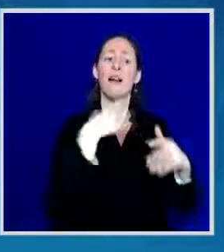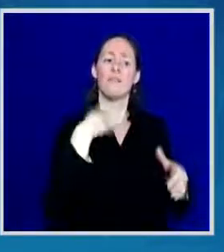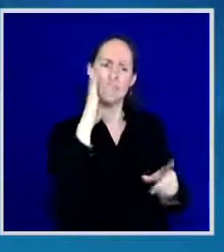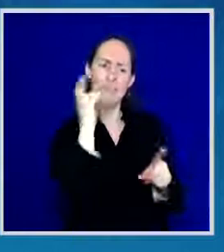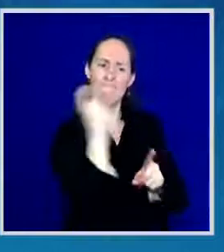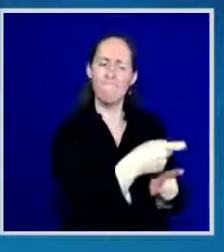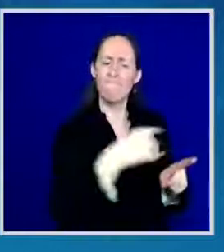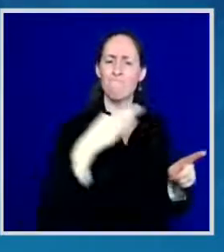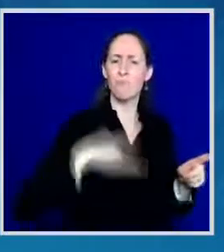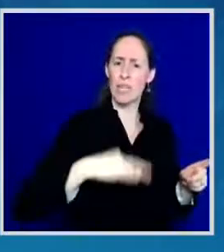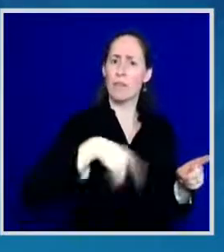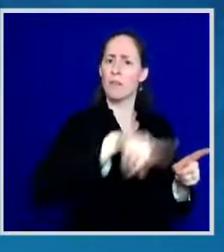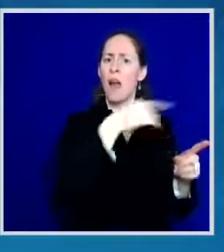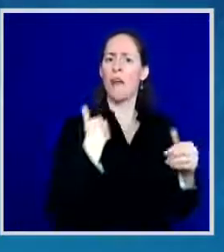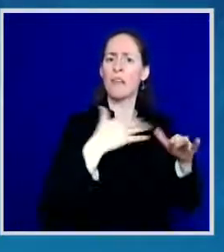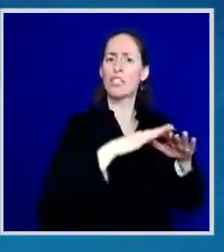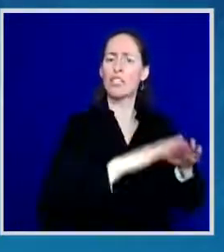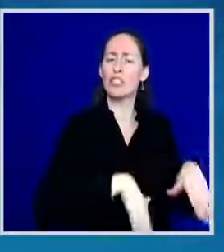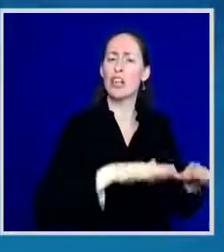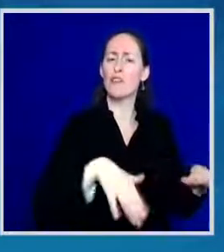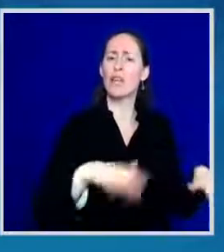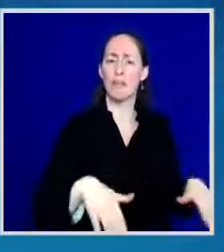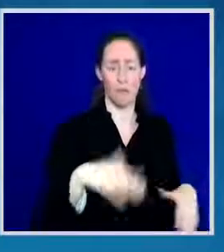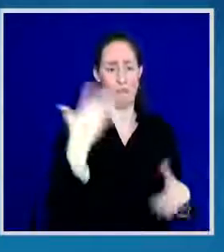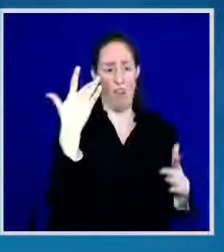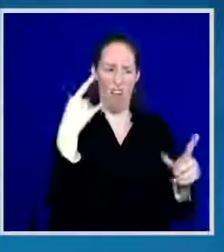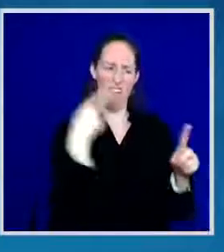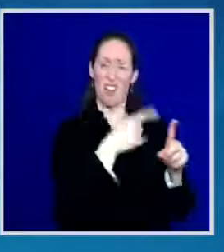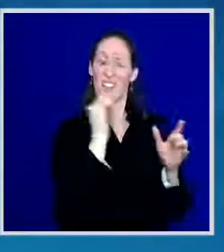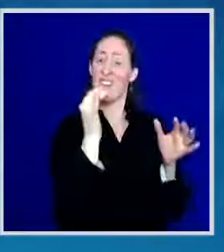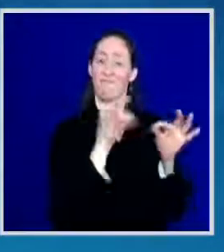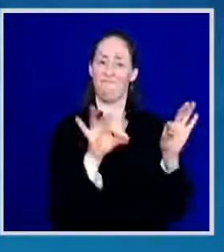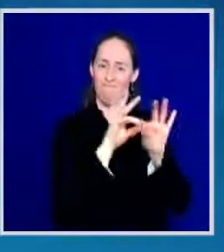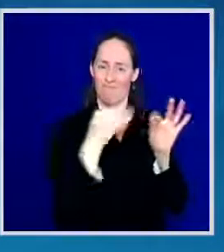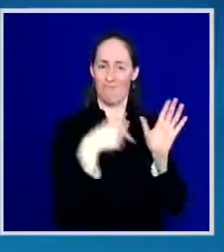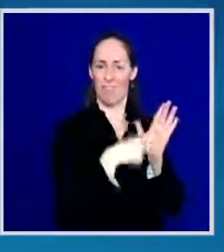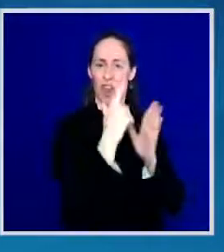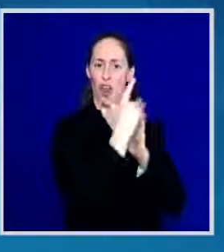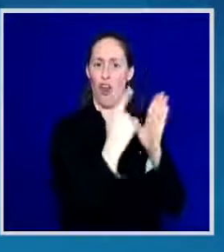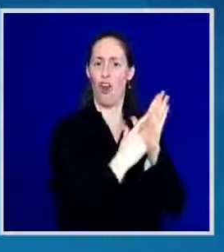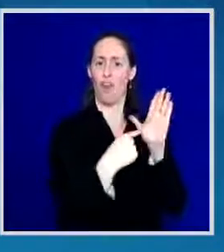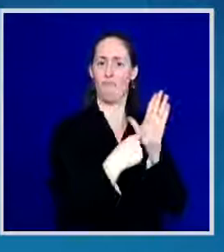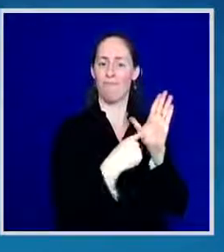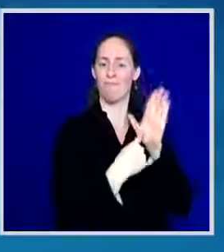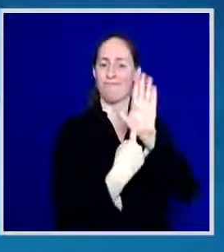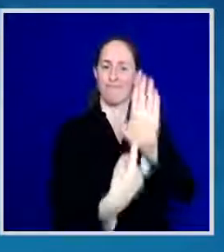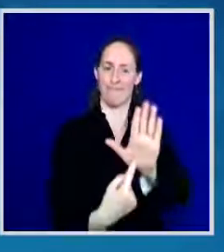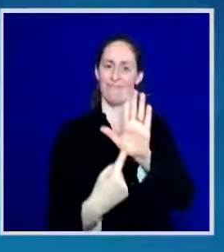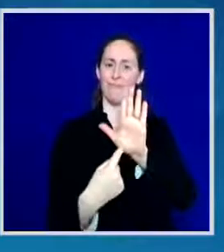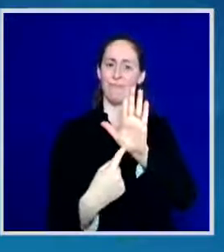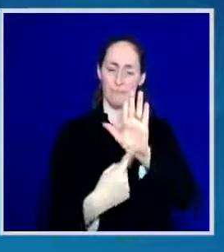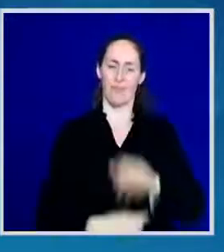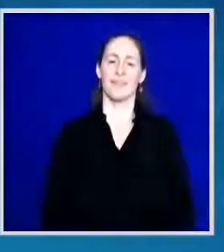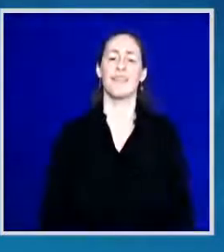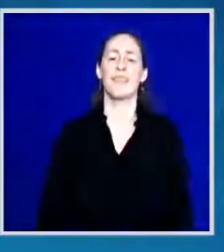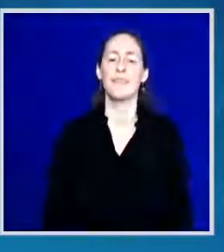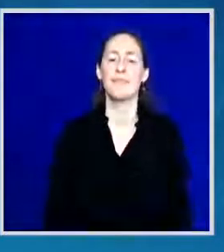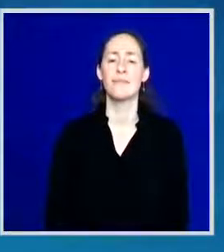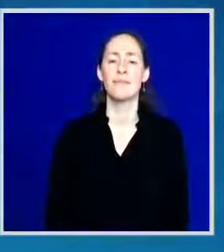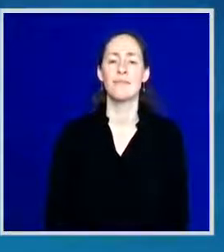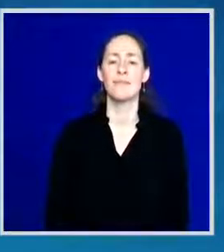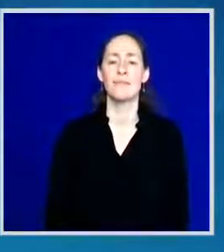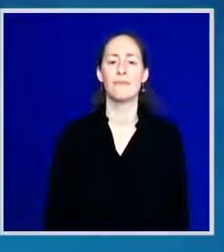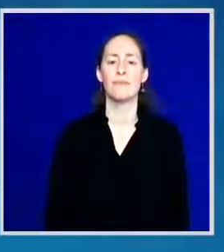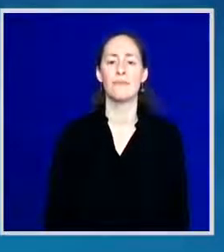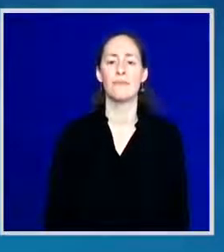of this law that we are lifting half of America's children, who are living